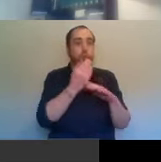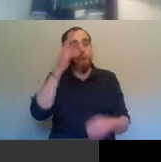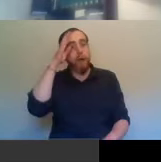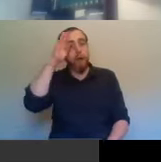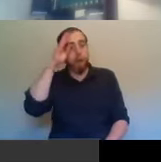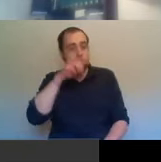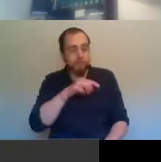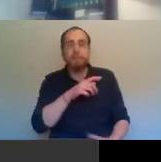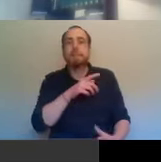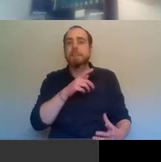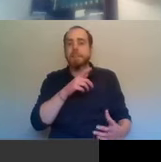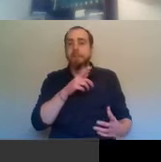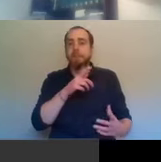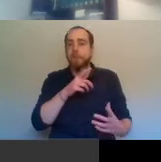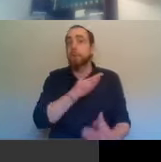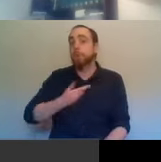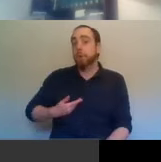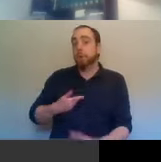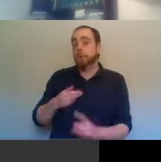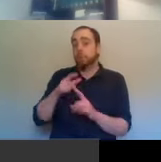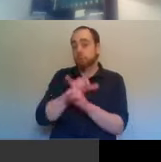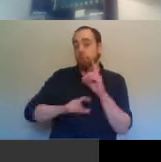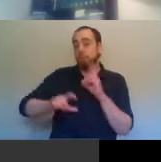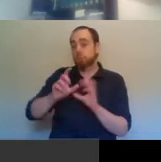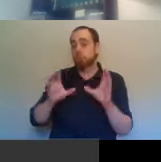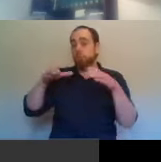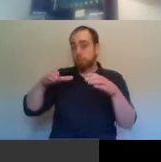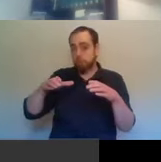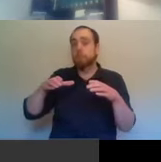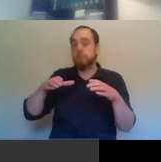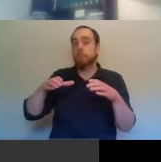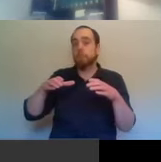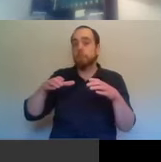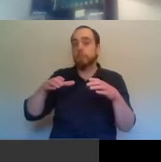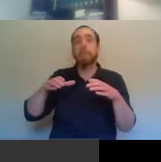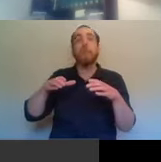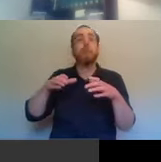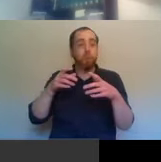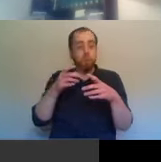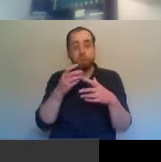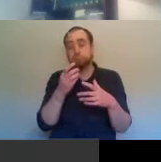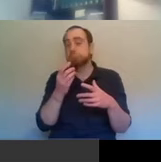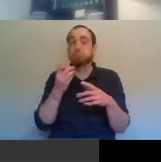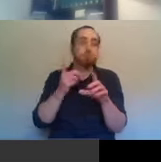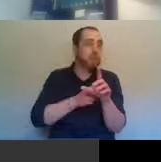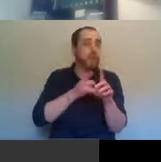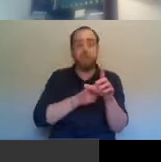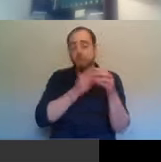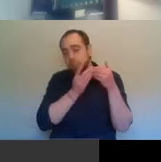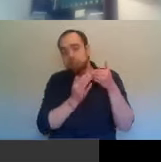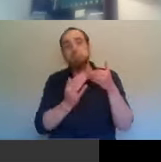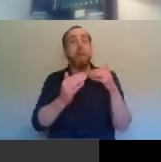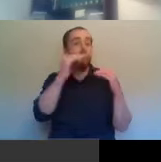many Protestants and the Protestant population in many respects collapsed over decades in Southern Ireland. And that's because